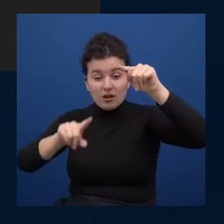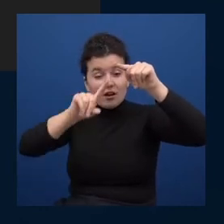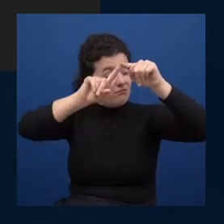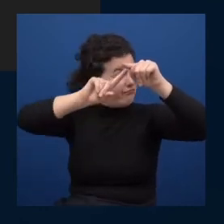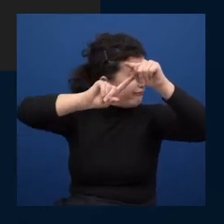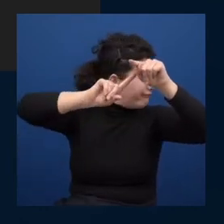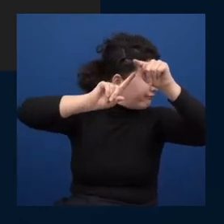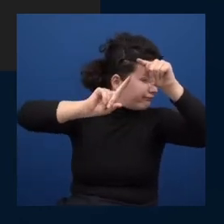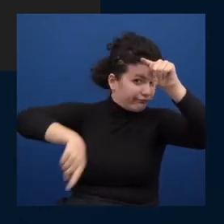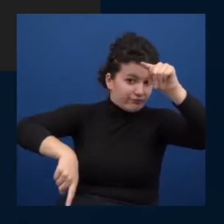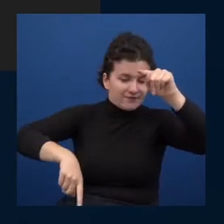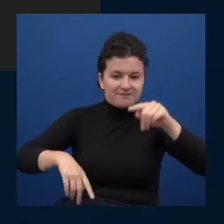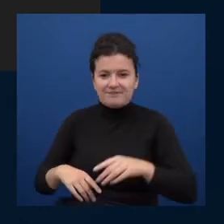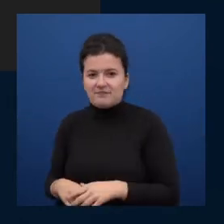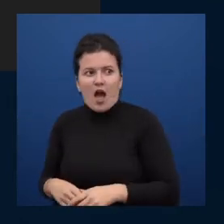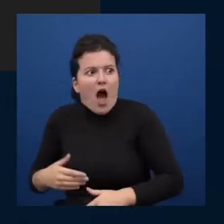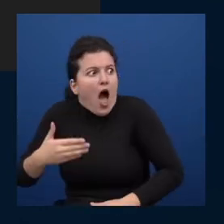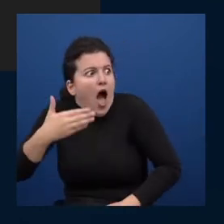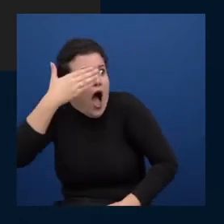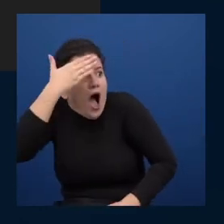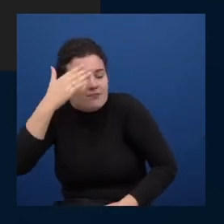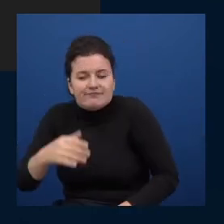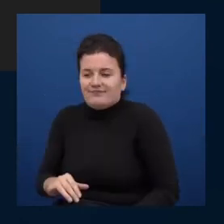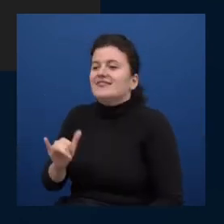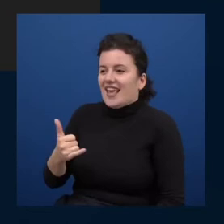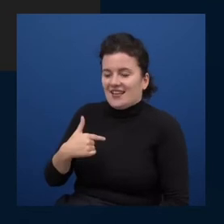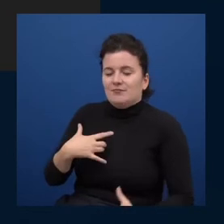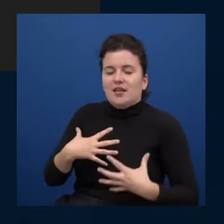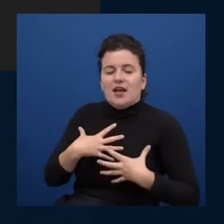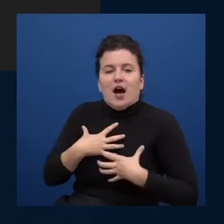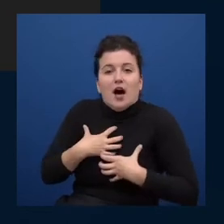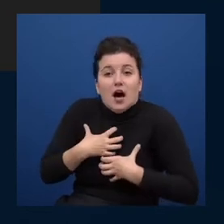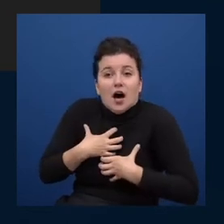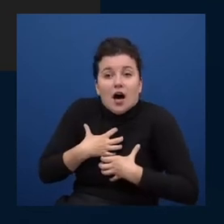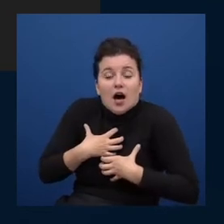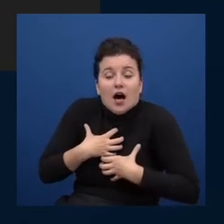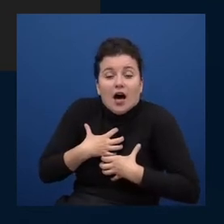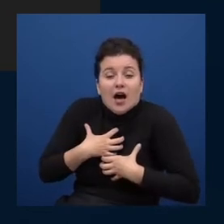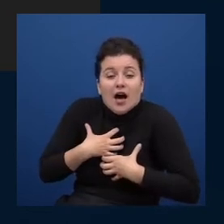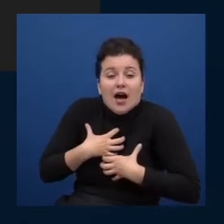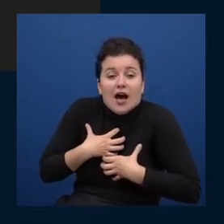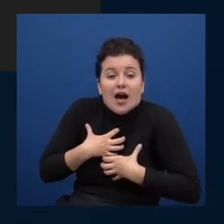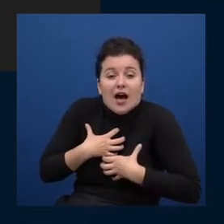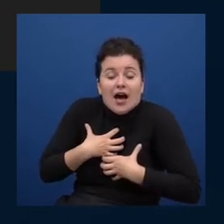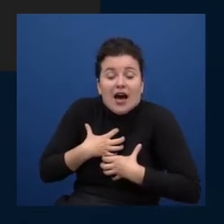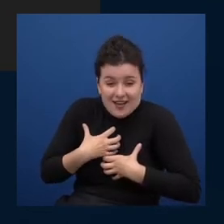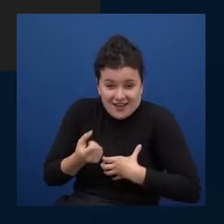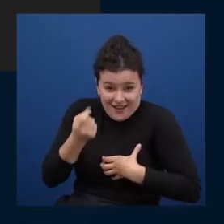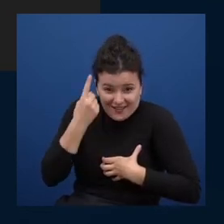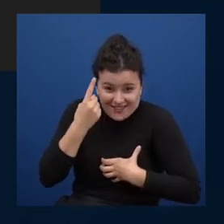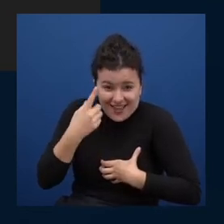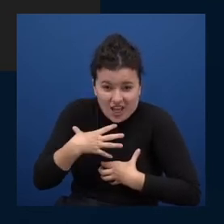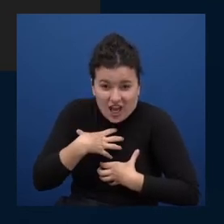that is a nightmare and i can like feel it in my chest you know what saying like there's there's so much